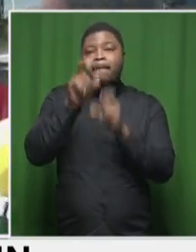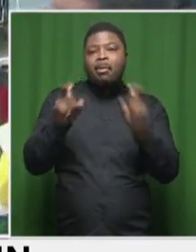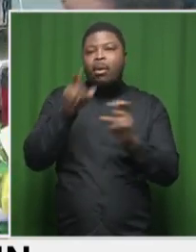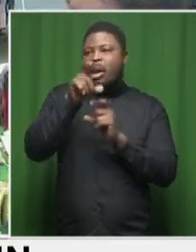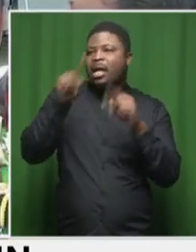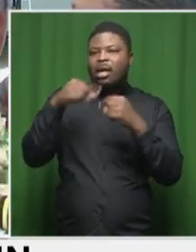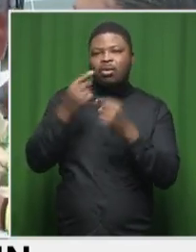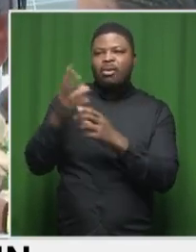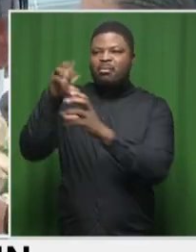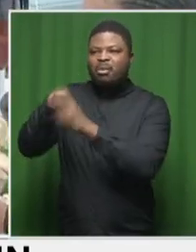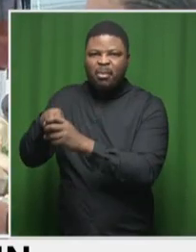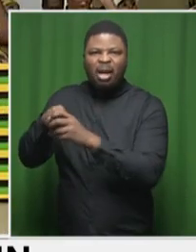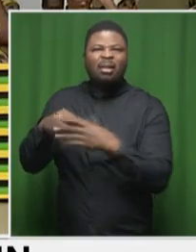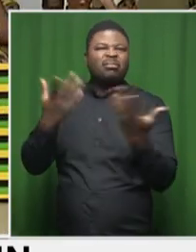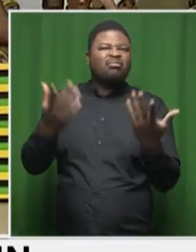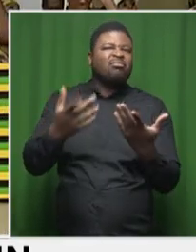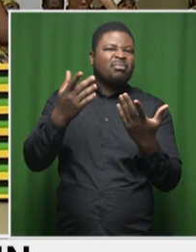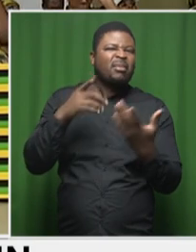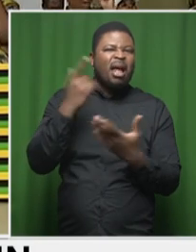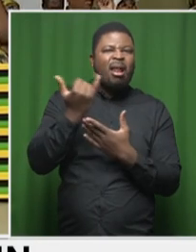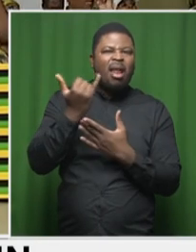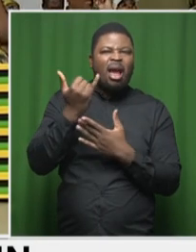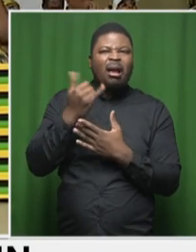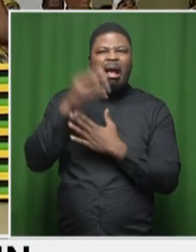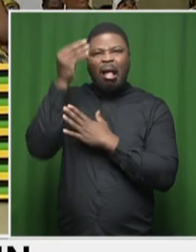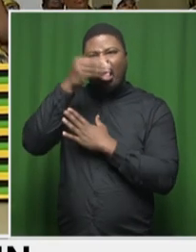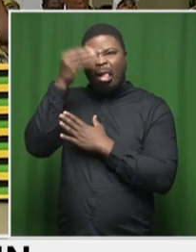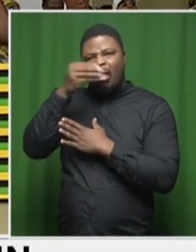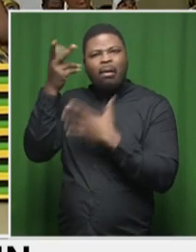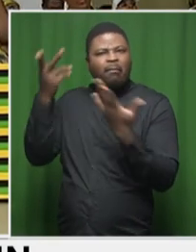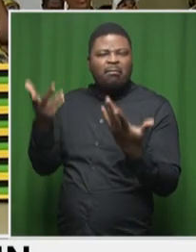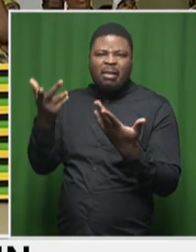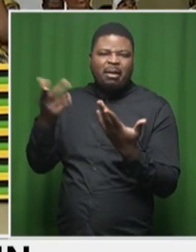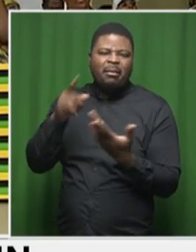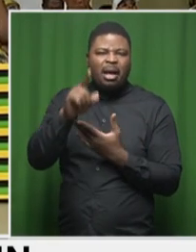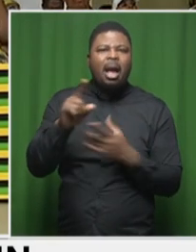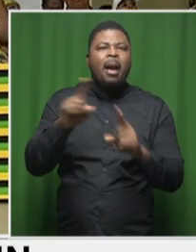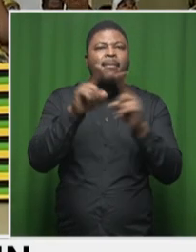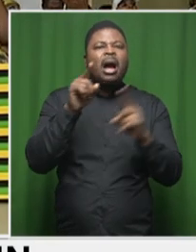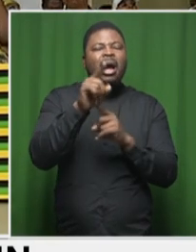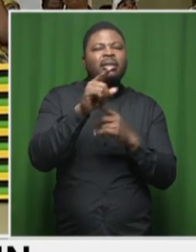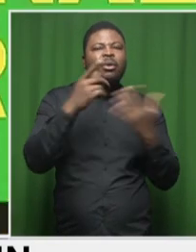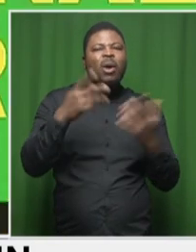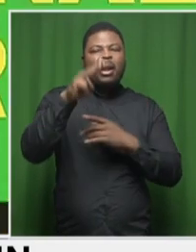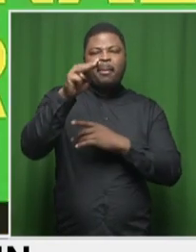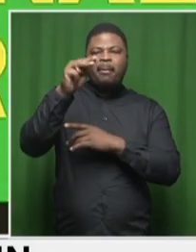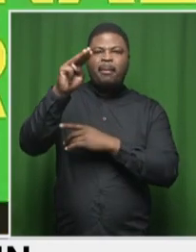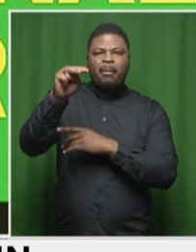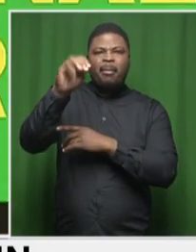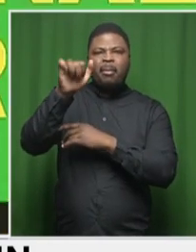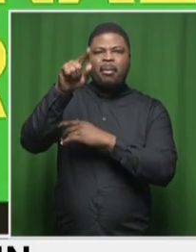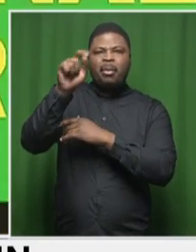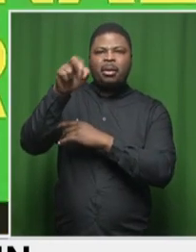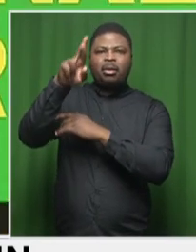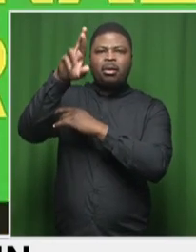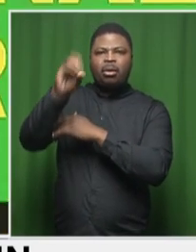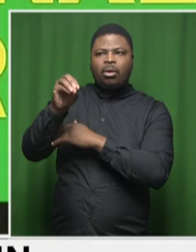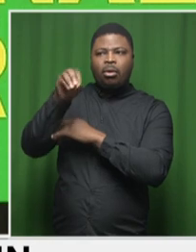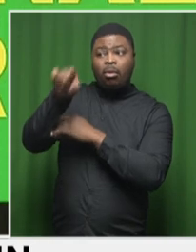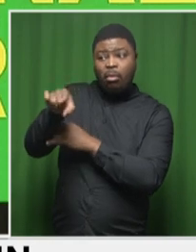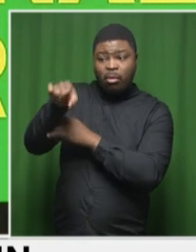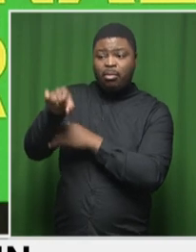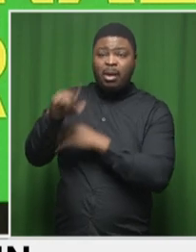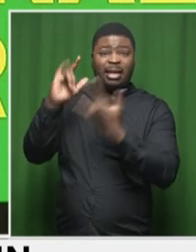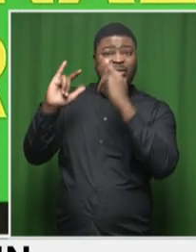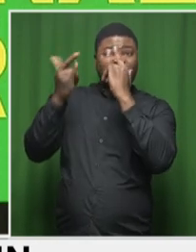cynical, you know, attitude, particularly in the province, particularly in the metro, that your challenge is not just going to